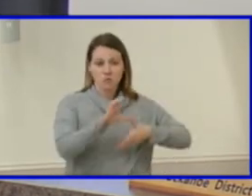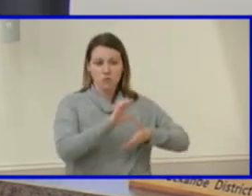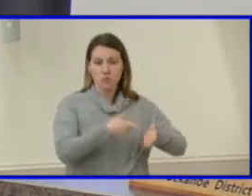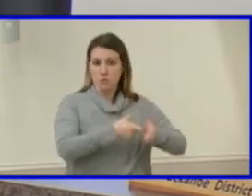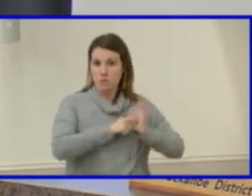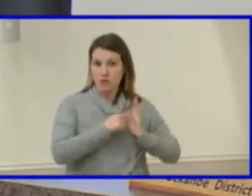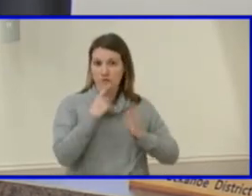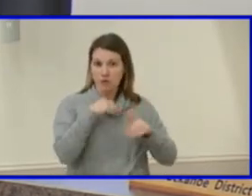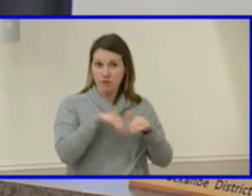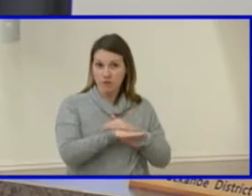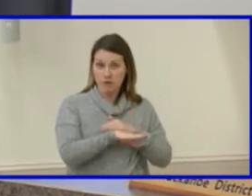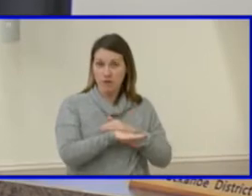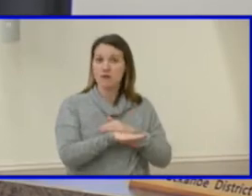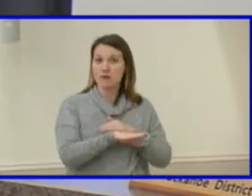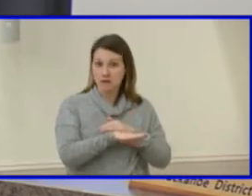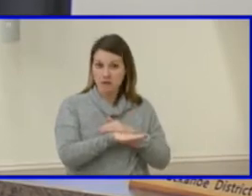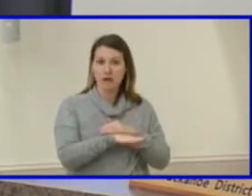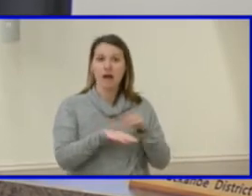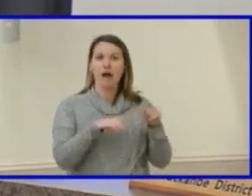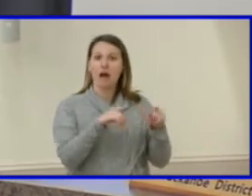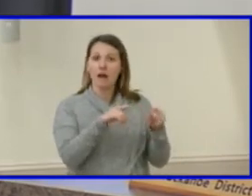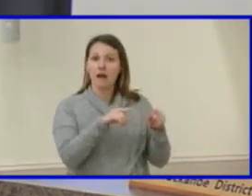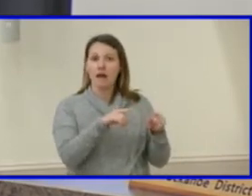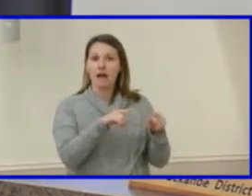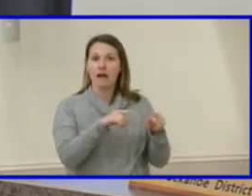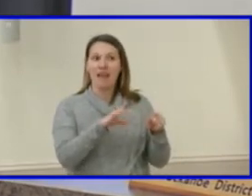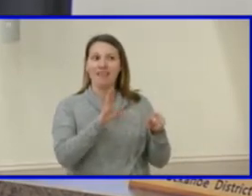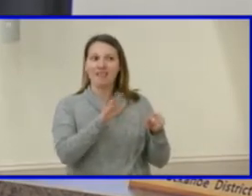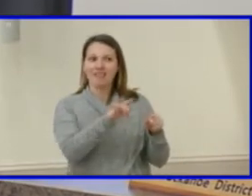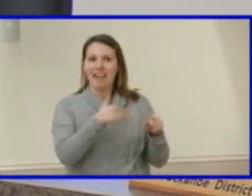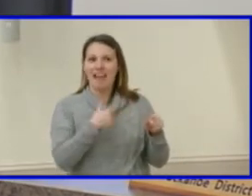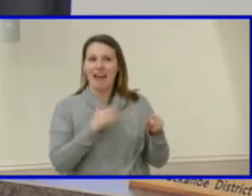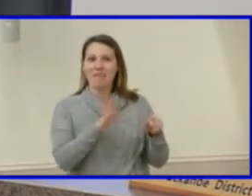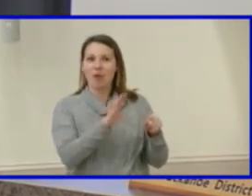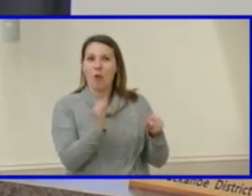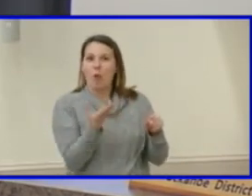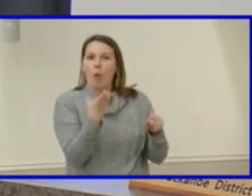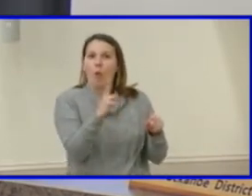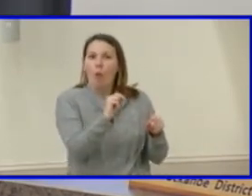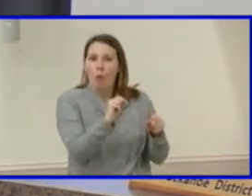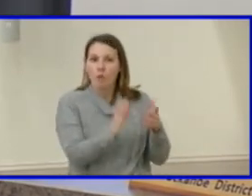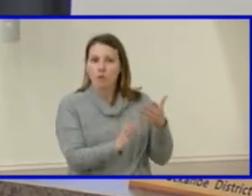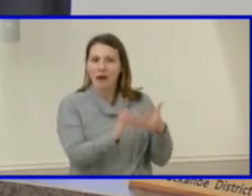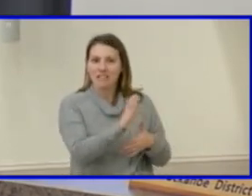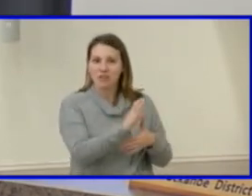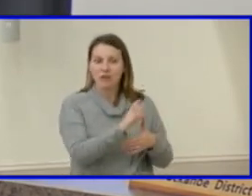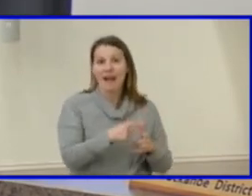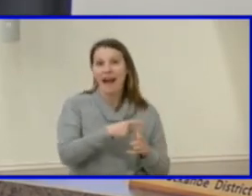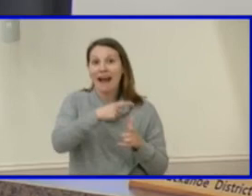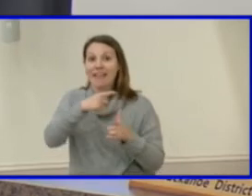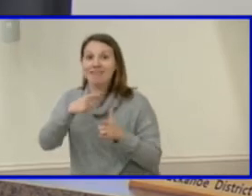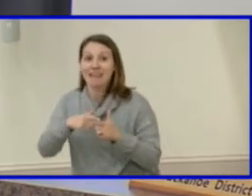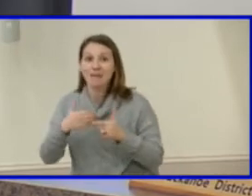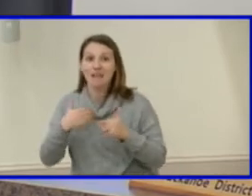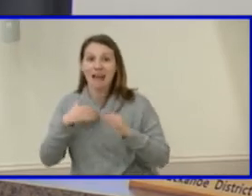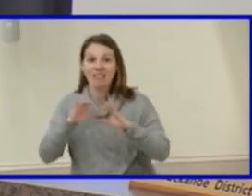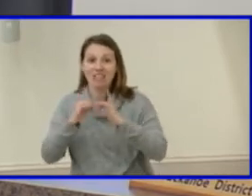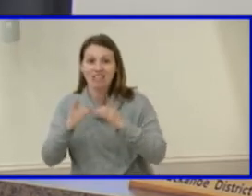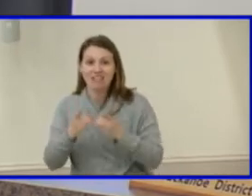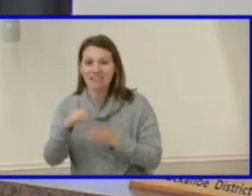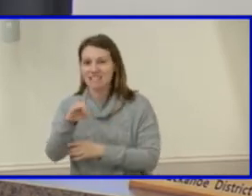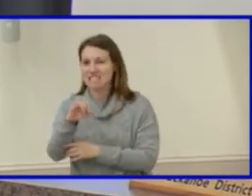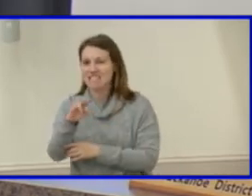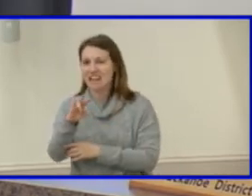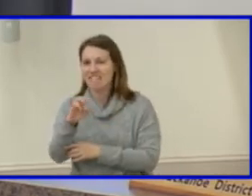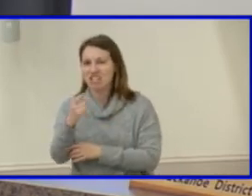is there are Maggie Walker criteria, and then there's also a division level process. So I